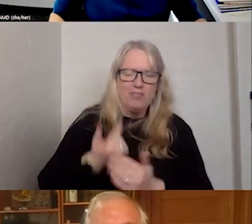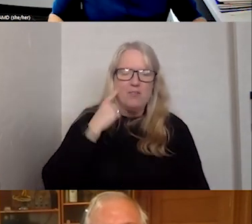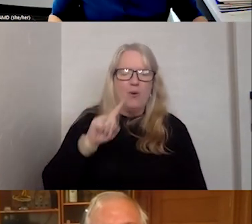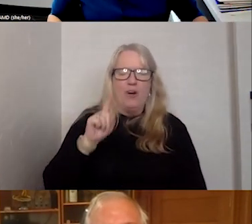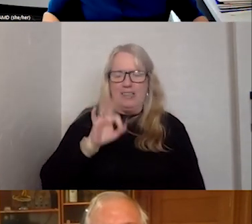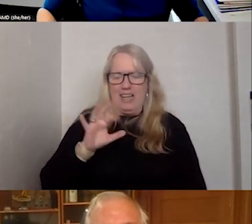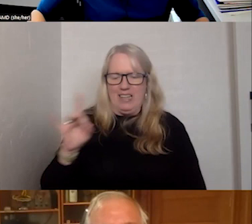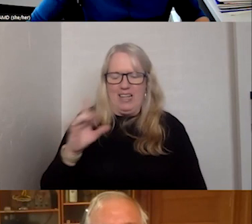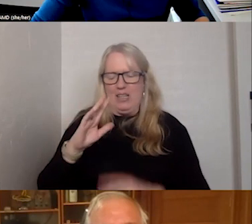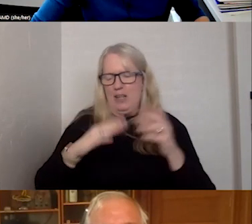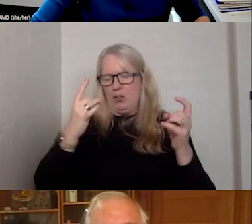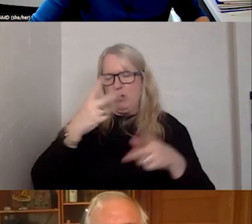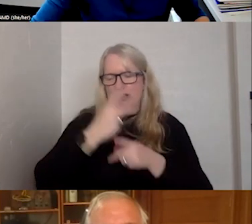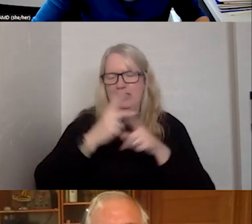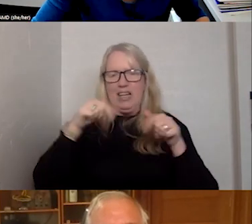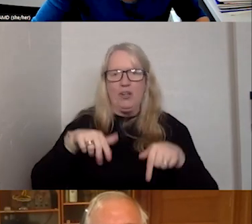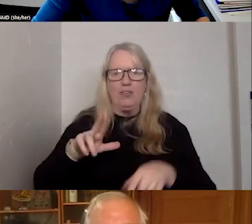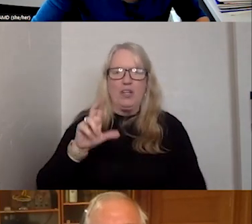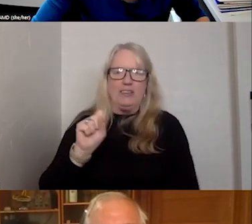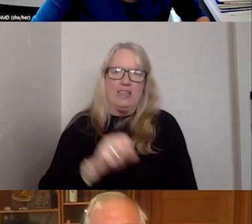and crisis care in the United States?